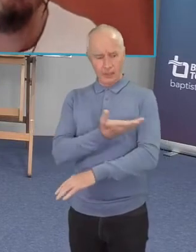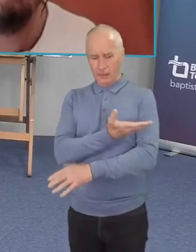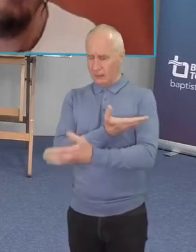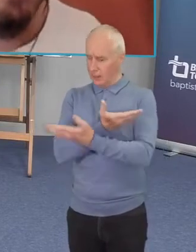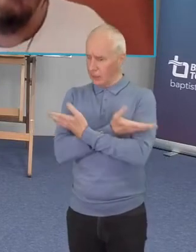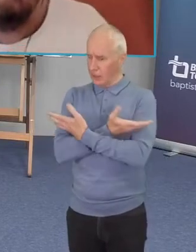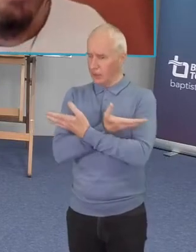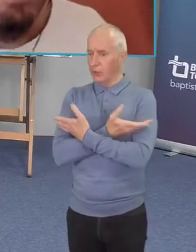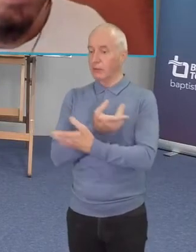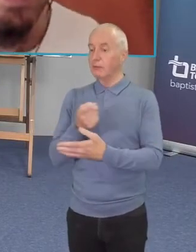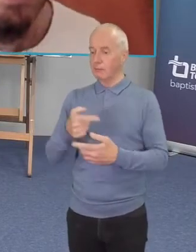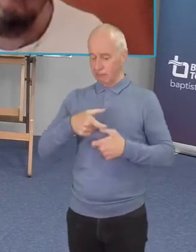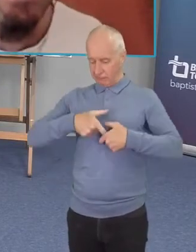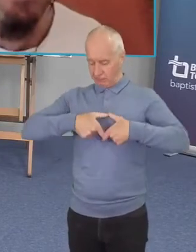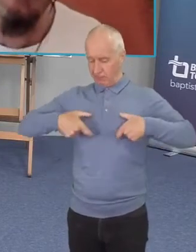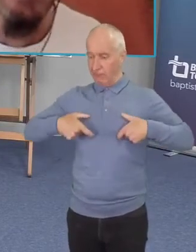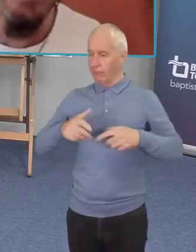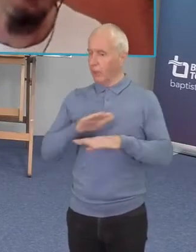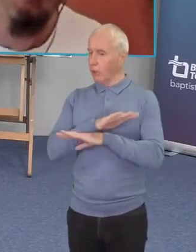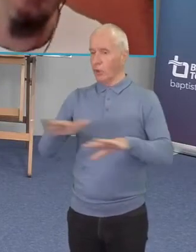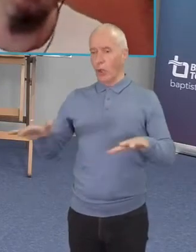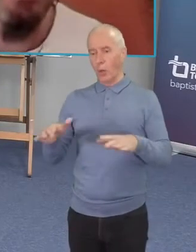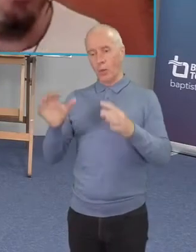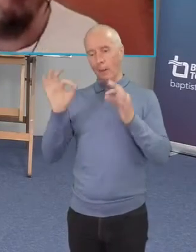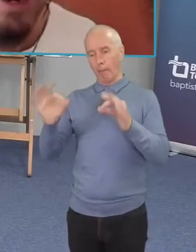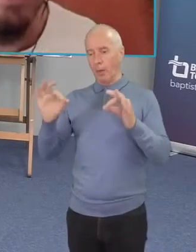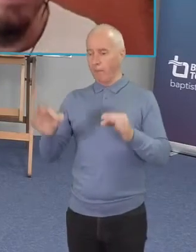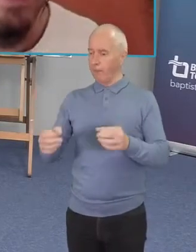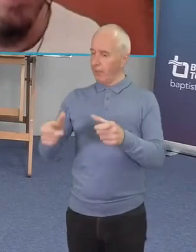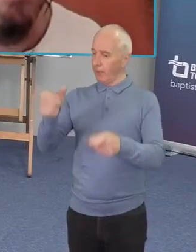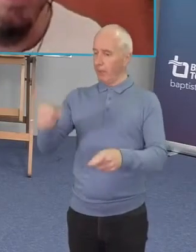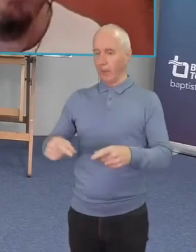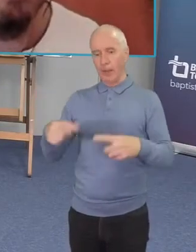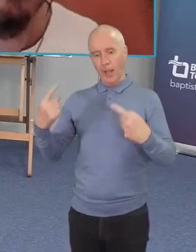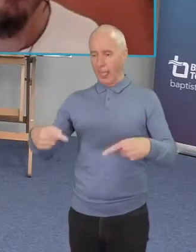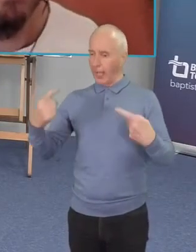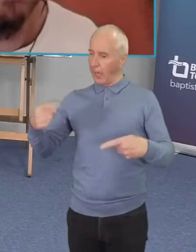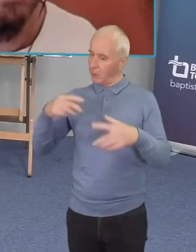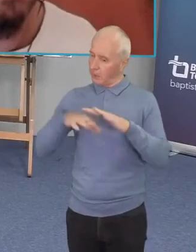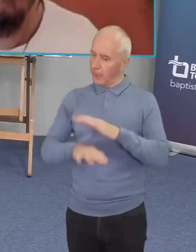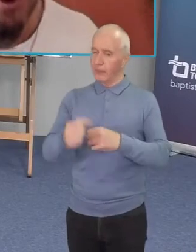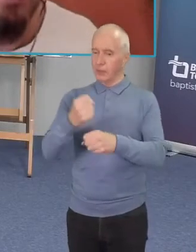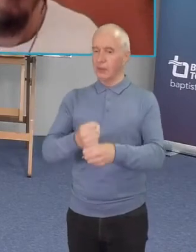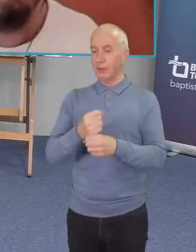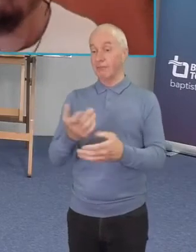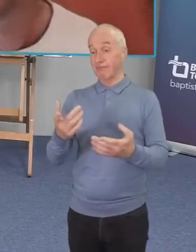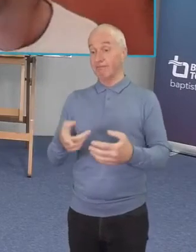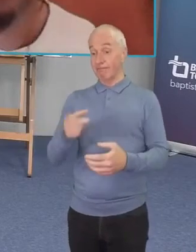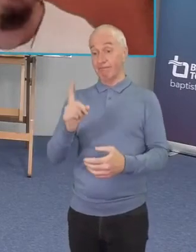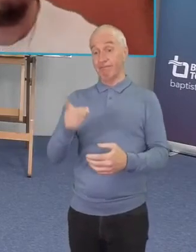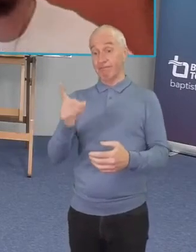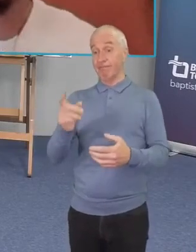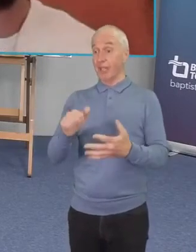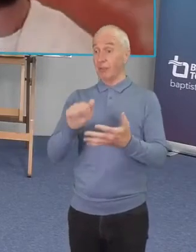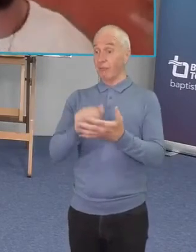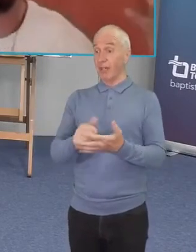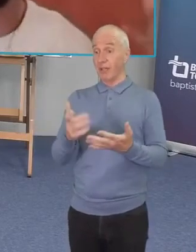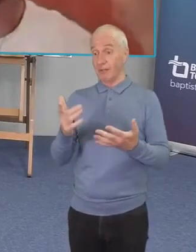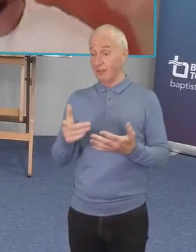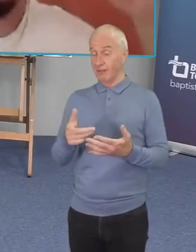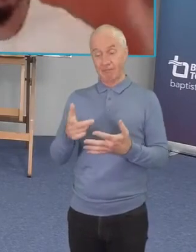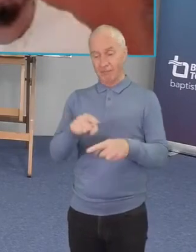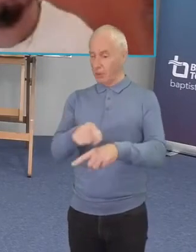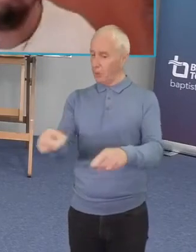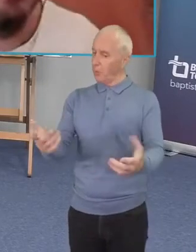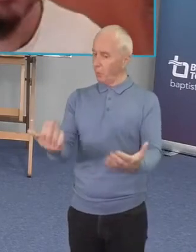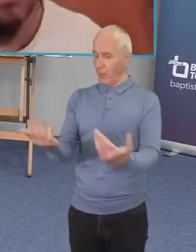allowed and that that kind of sets the bar right you know right so like no perfect people allowed you are welcome to